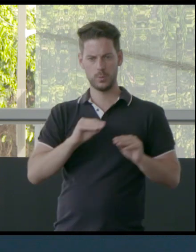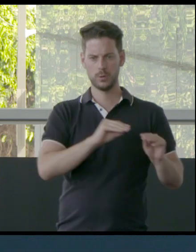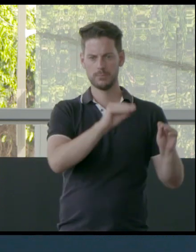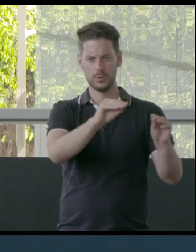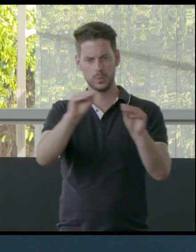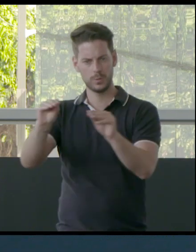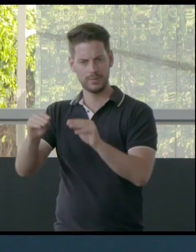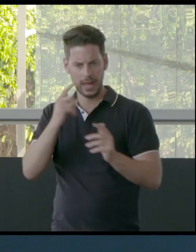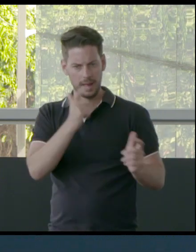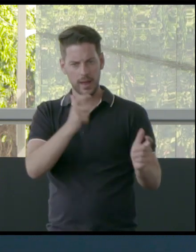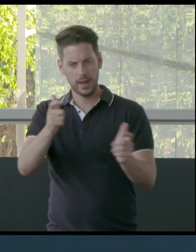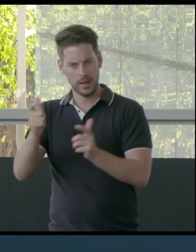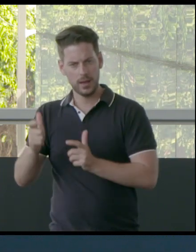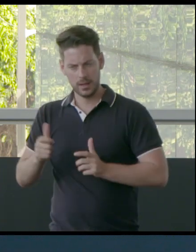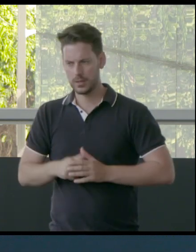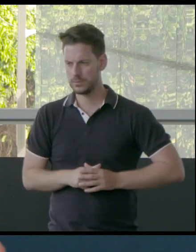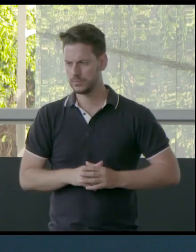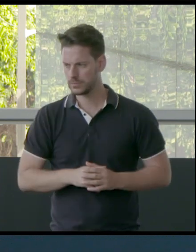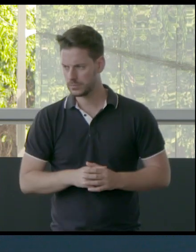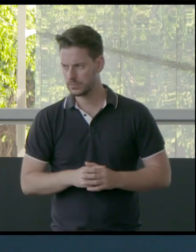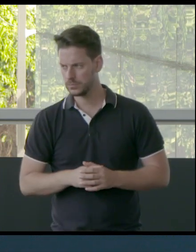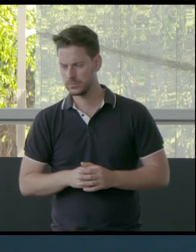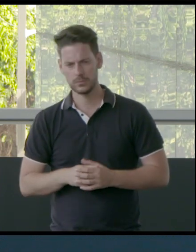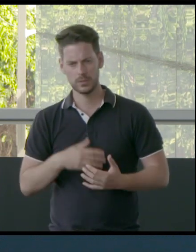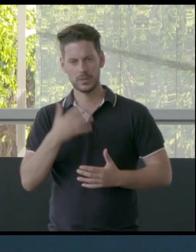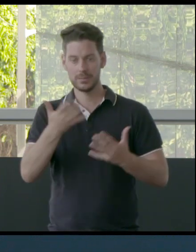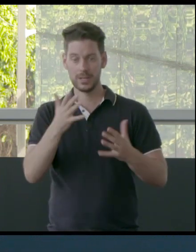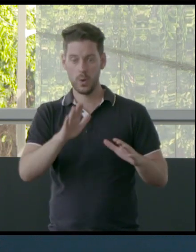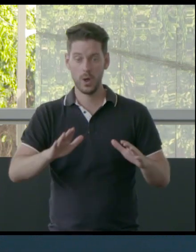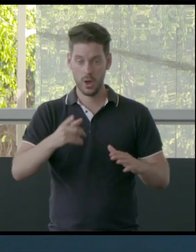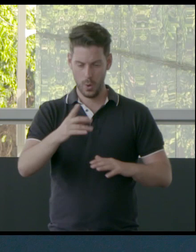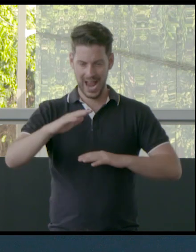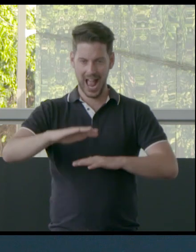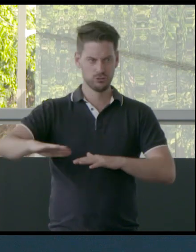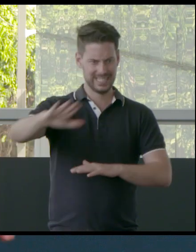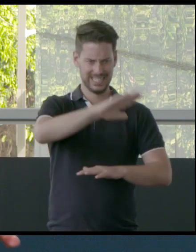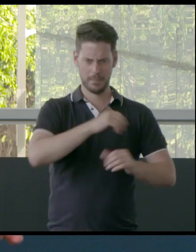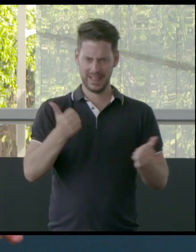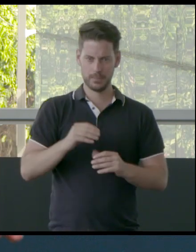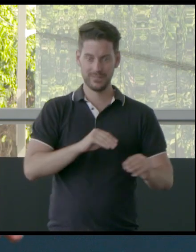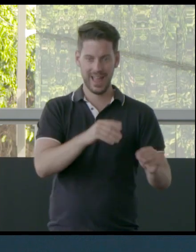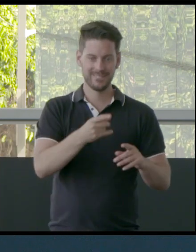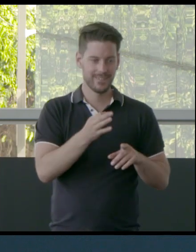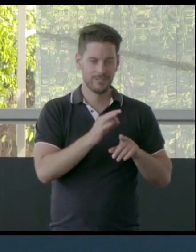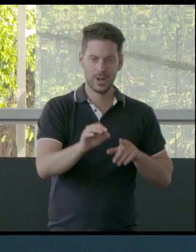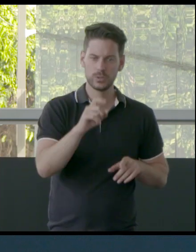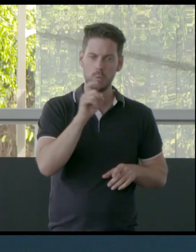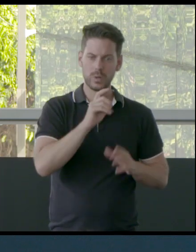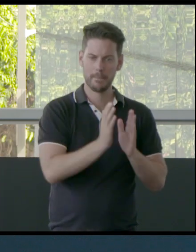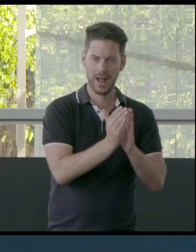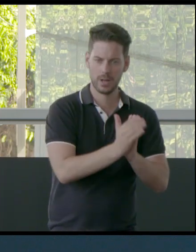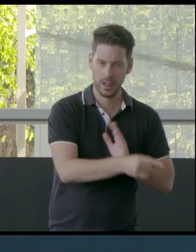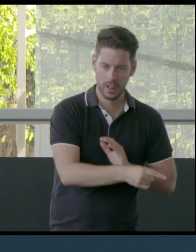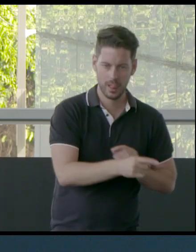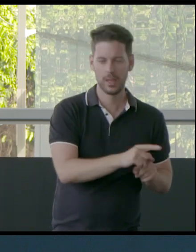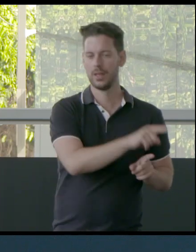And so it just meant that you had a whole lot of country to move across. know, there'd be the freshwater mussel shells, Malamu,